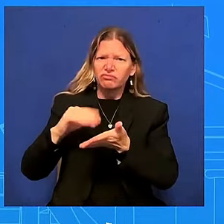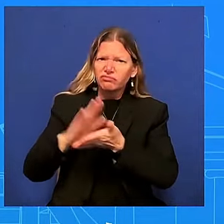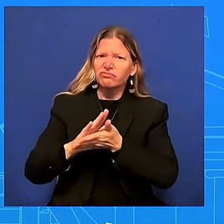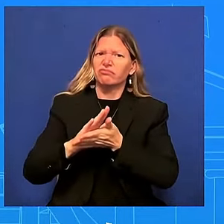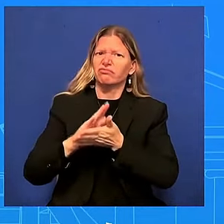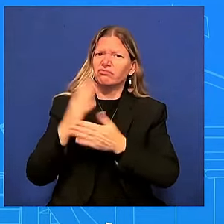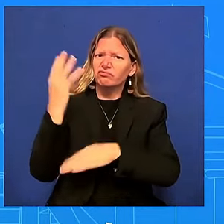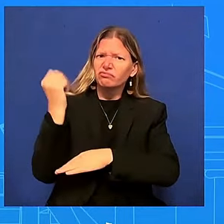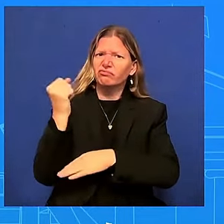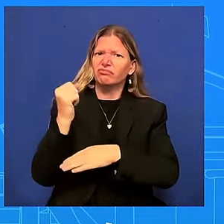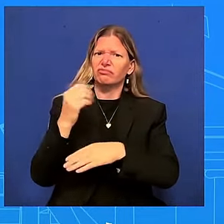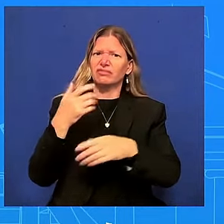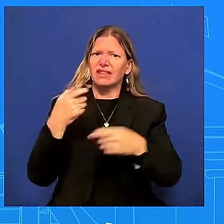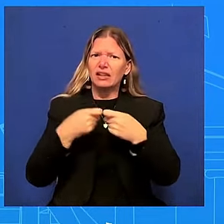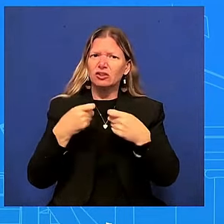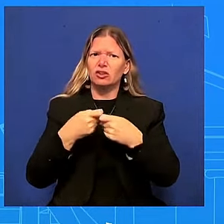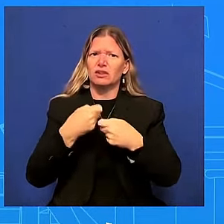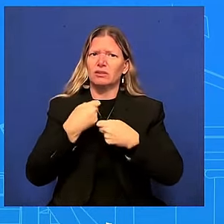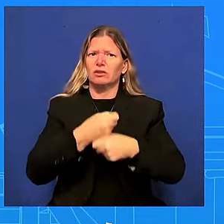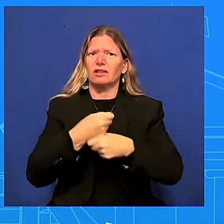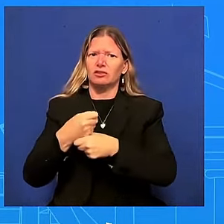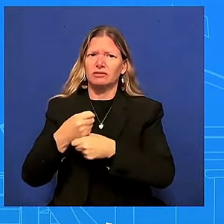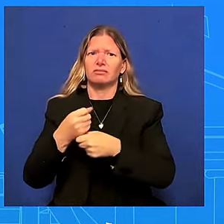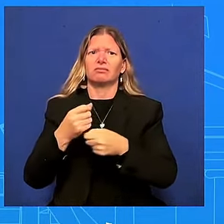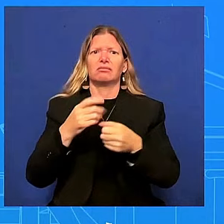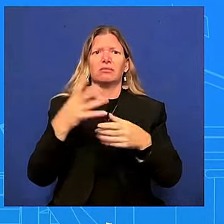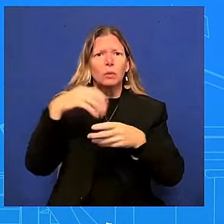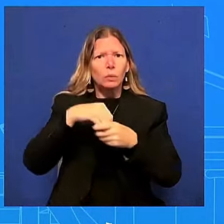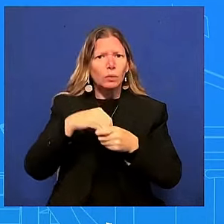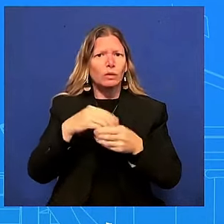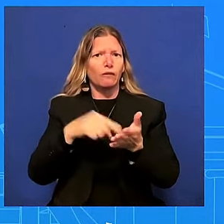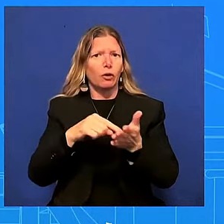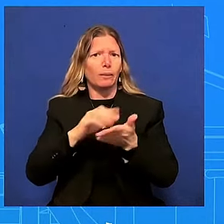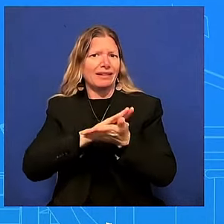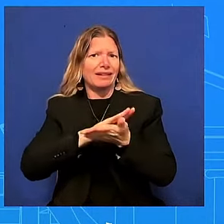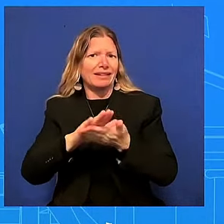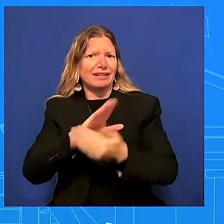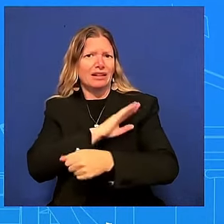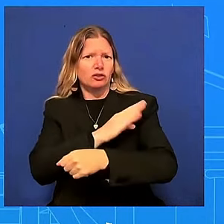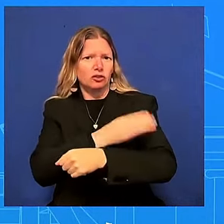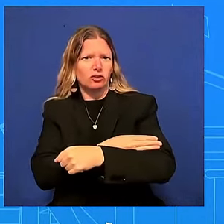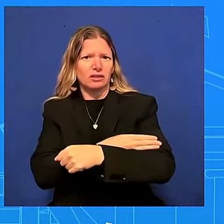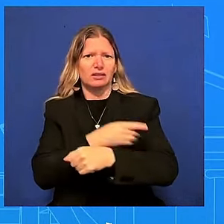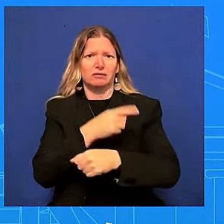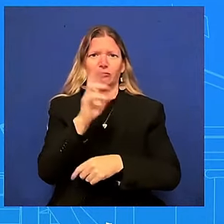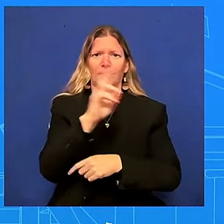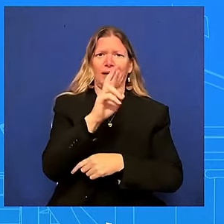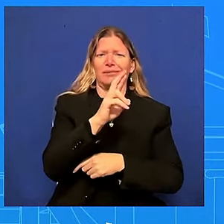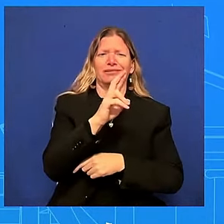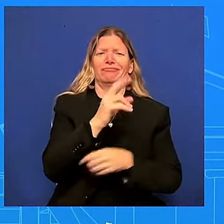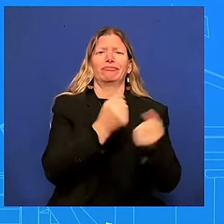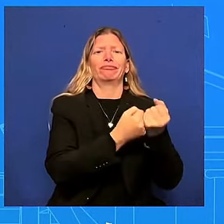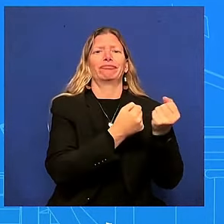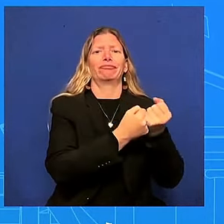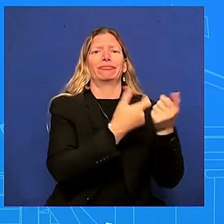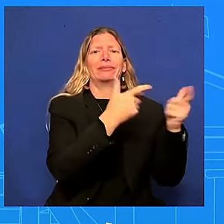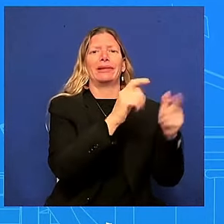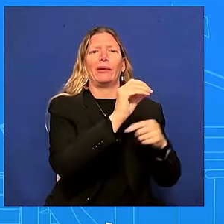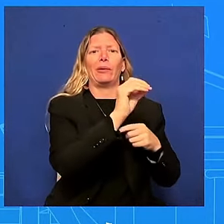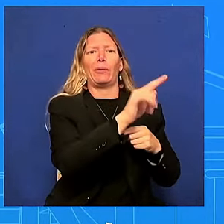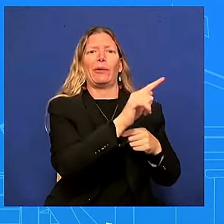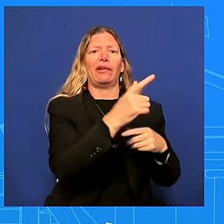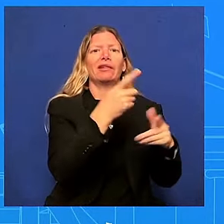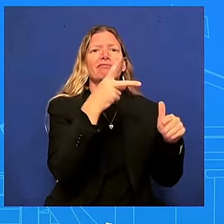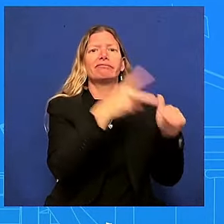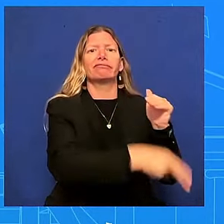keeping prices high for families now this week the president and the president his administration